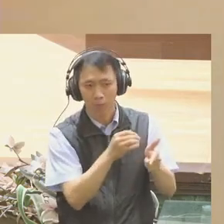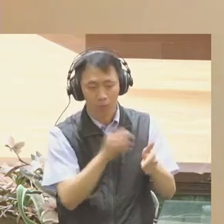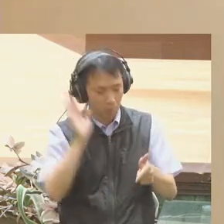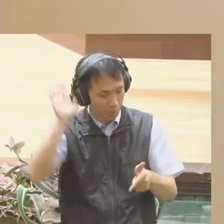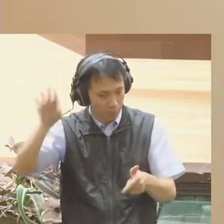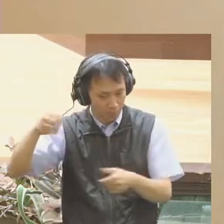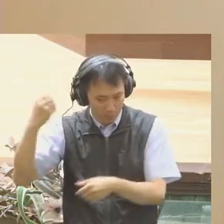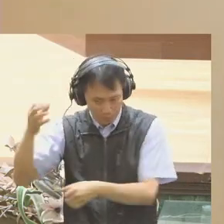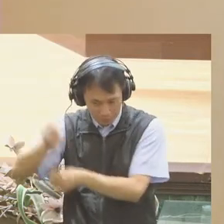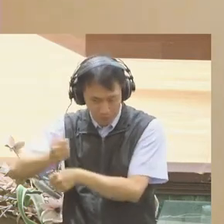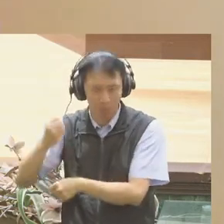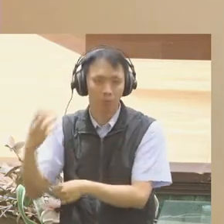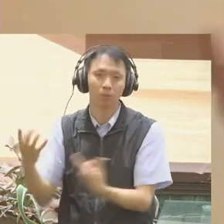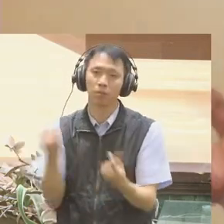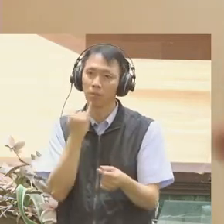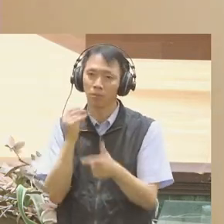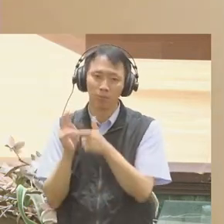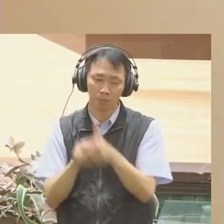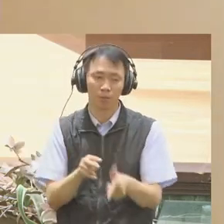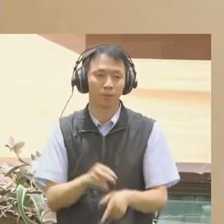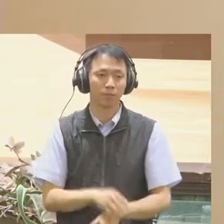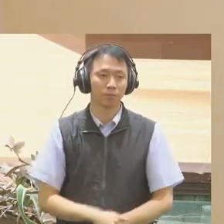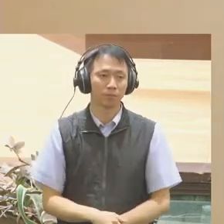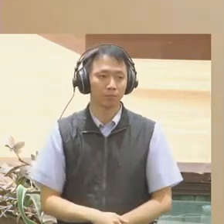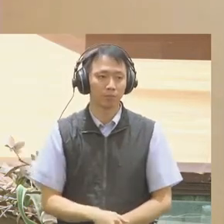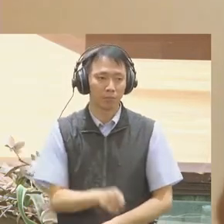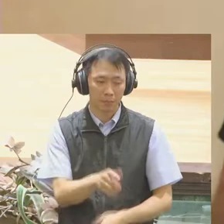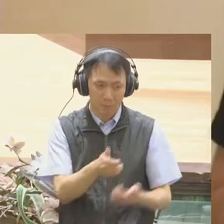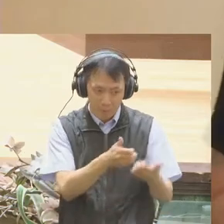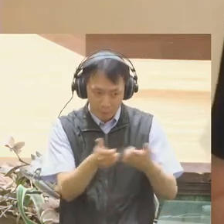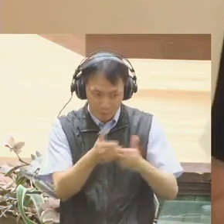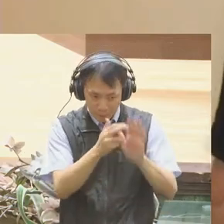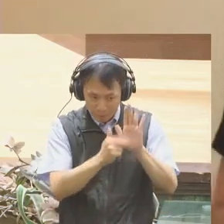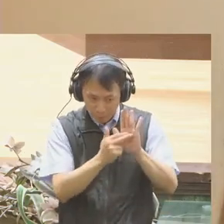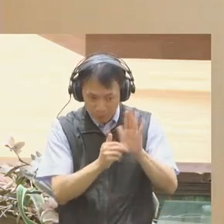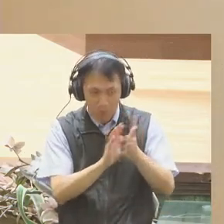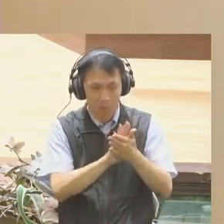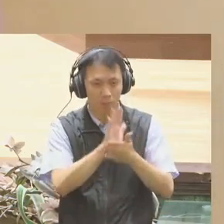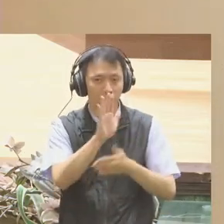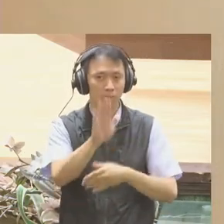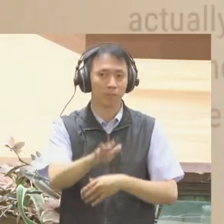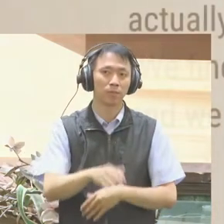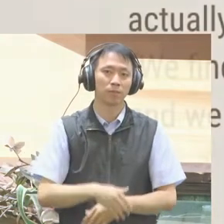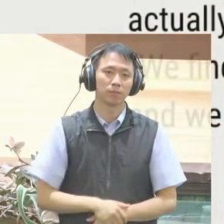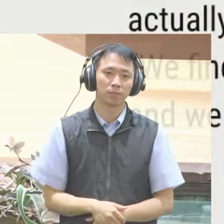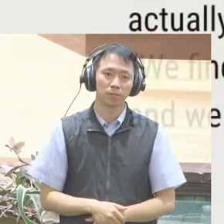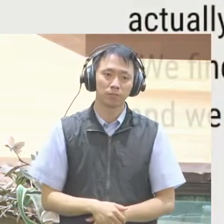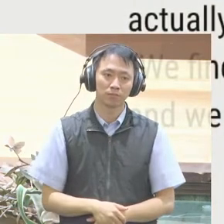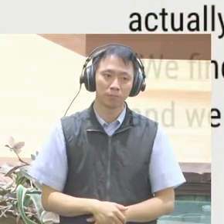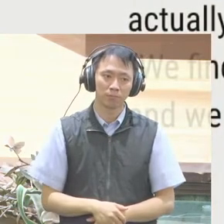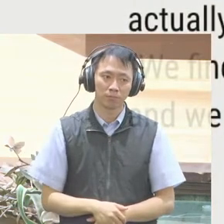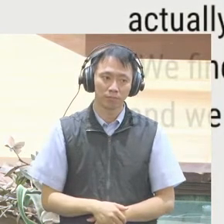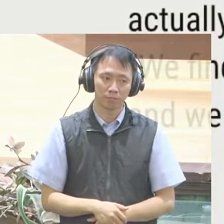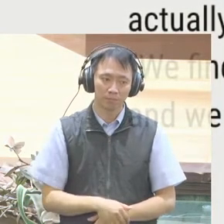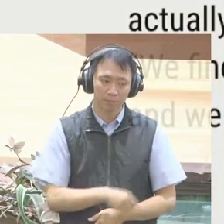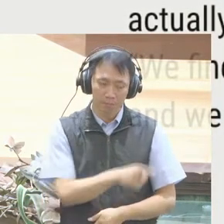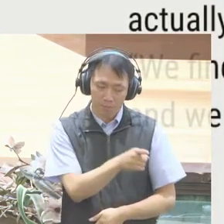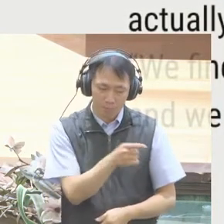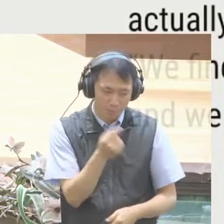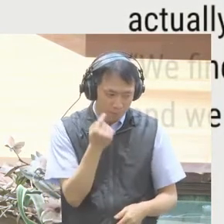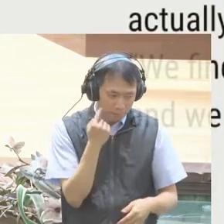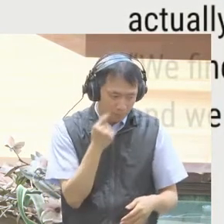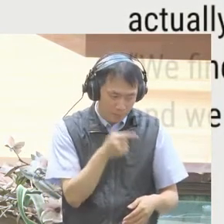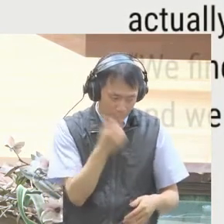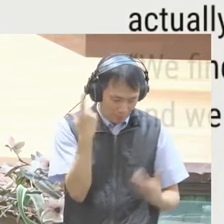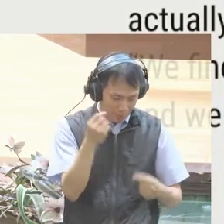inside Netflix about who would want what. Interviewed for Variety Magazine in 2017, Netflix VP of product